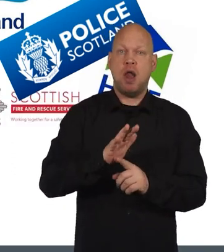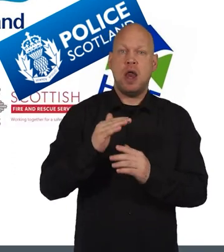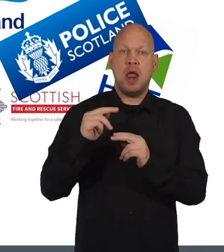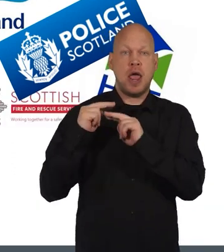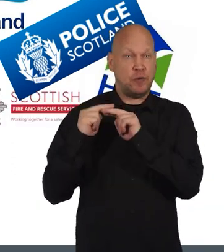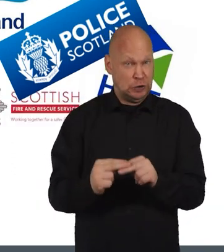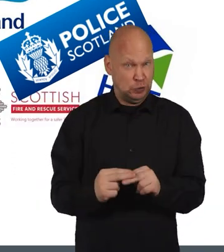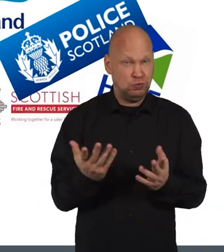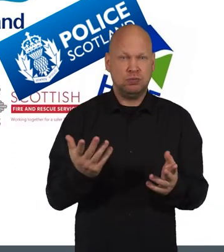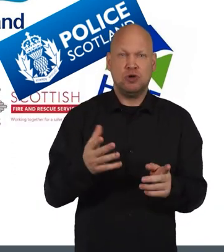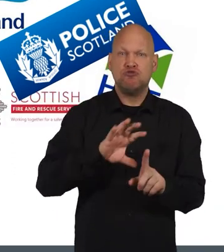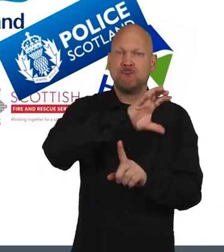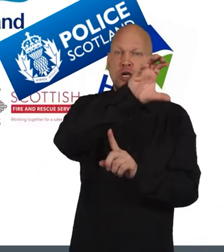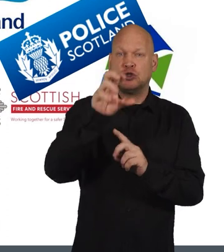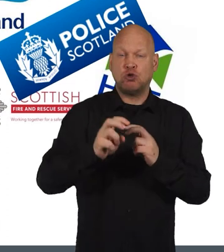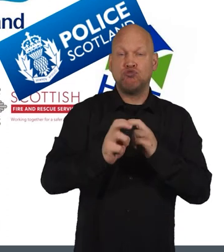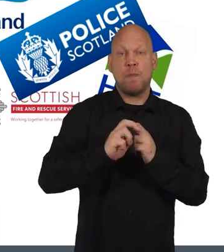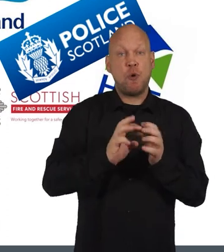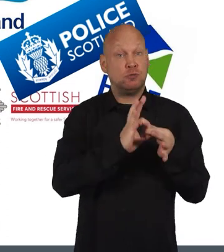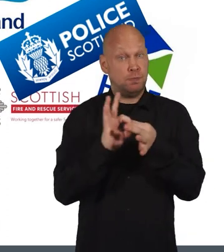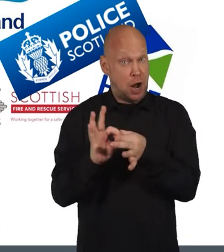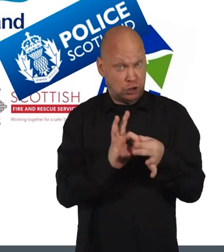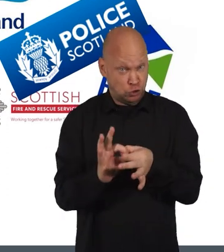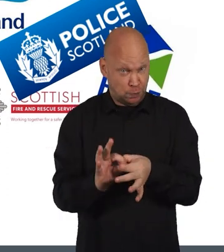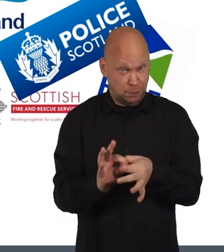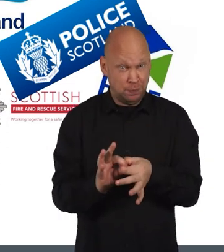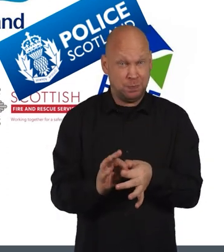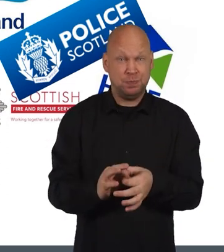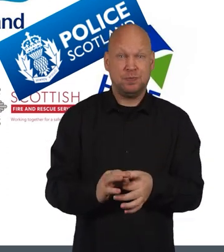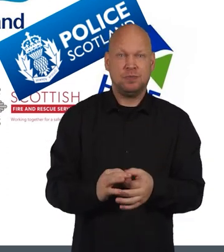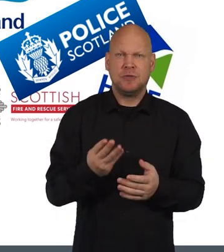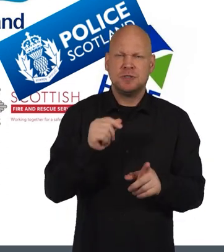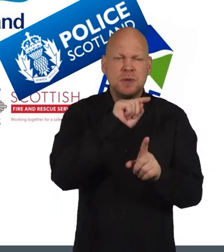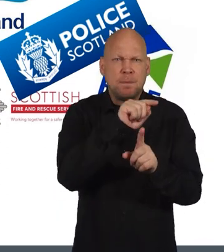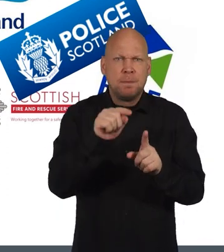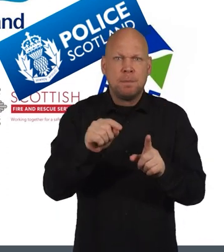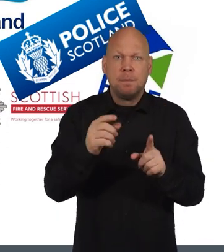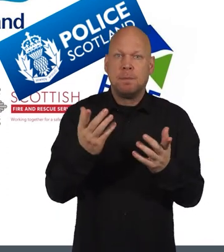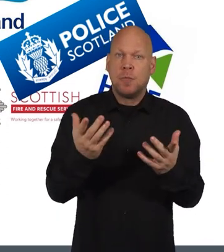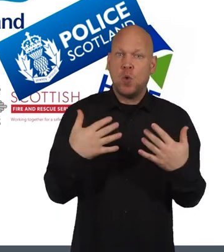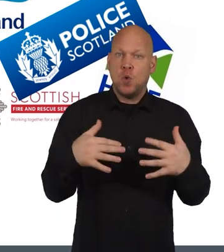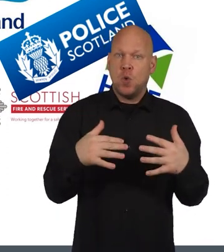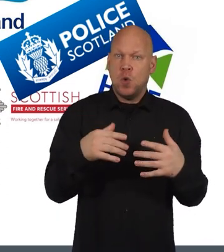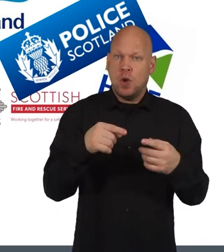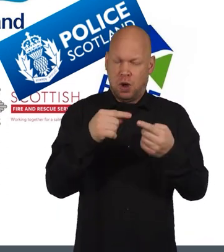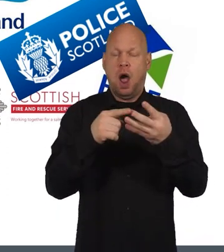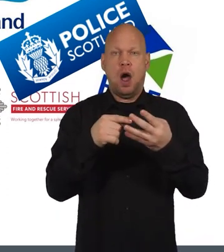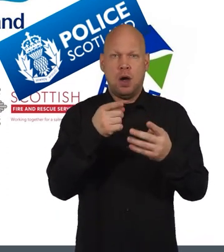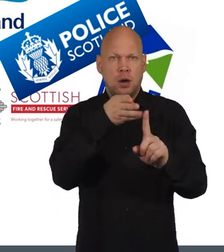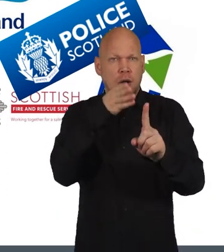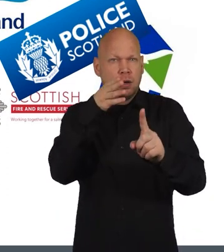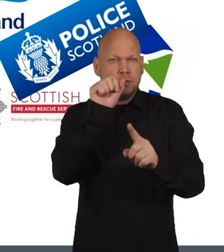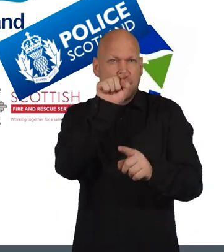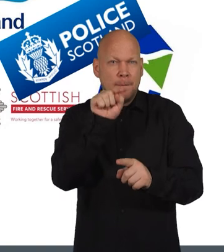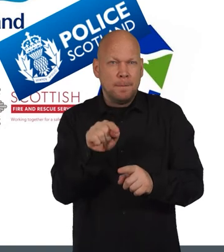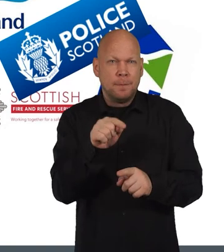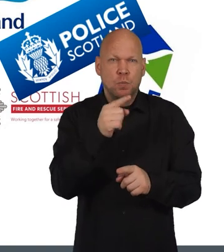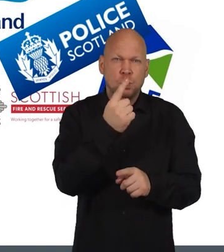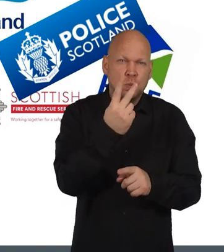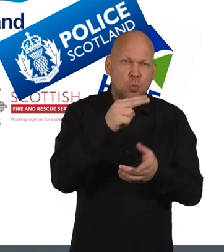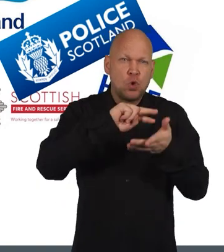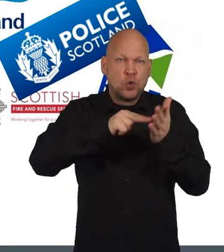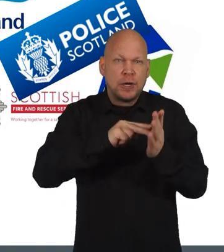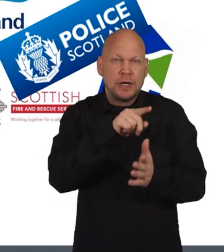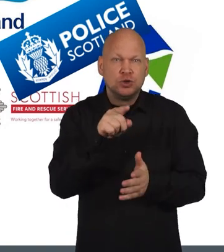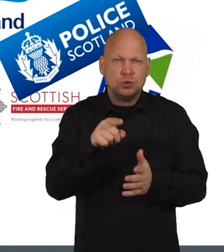And Regional Transport Partnerships Some bright sparks out there will have noticed one or two organisations